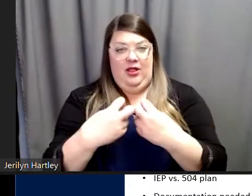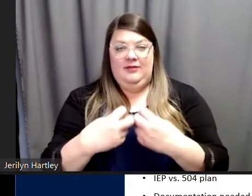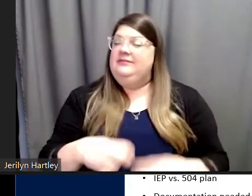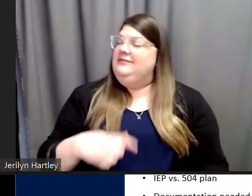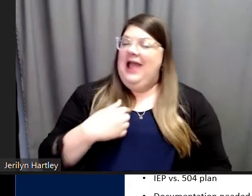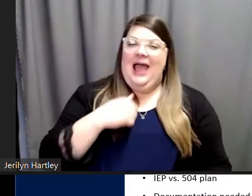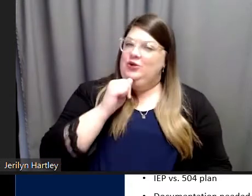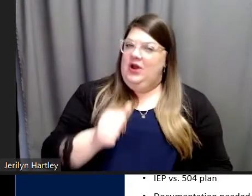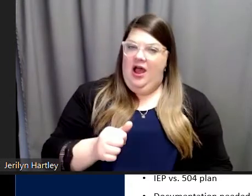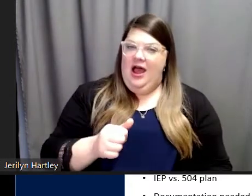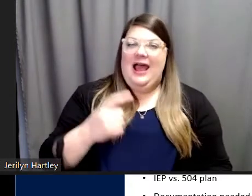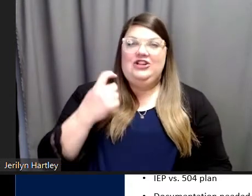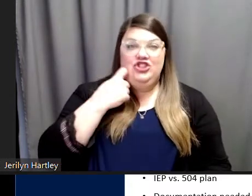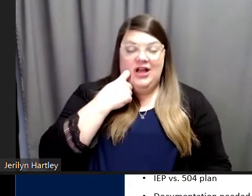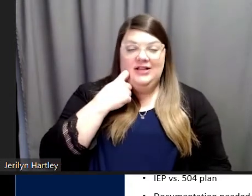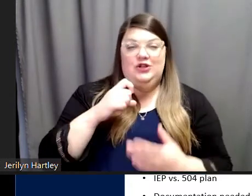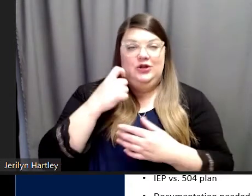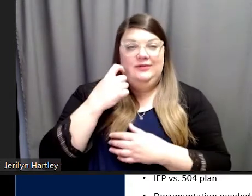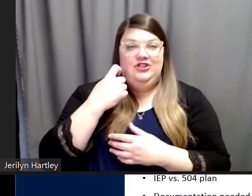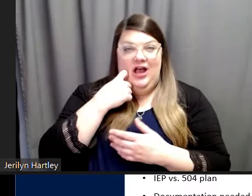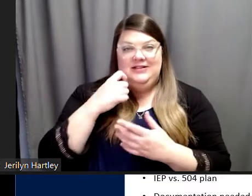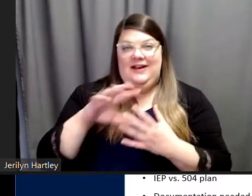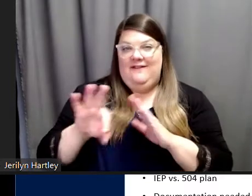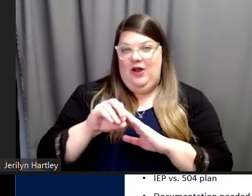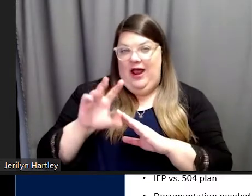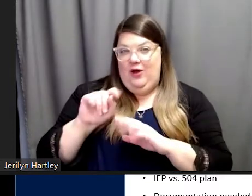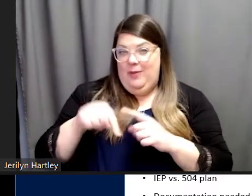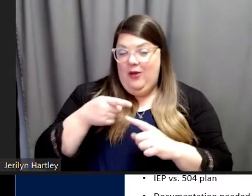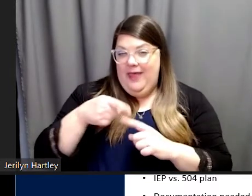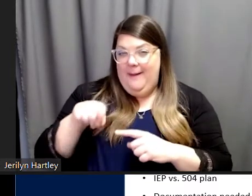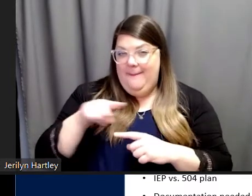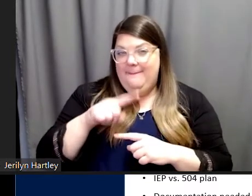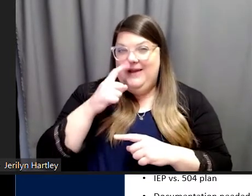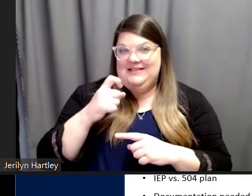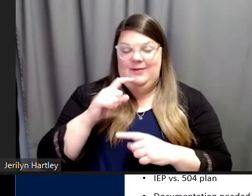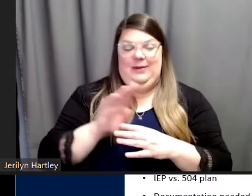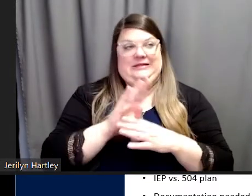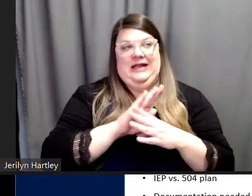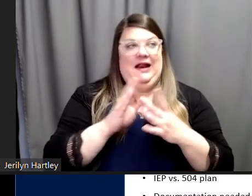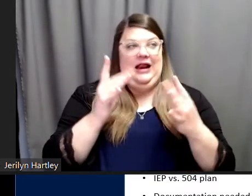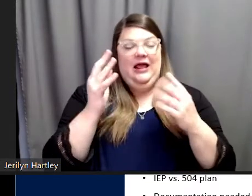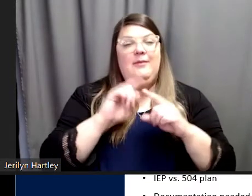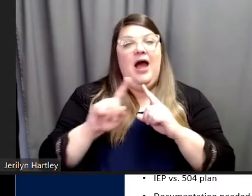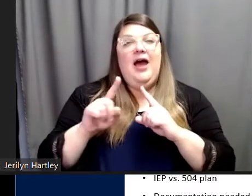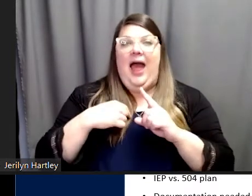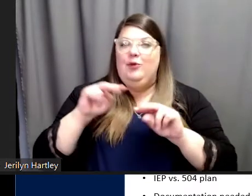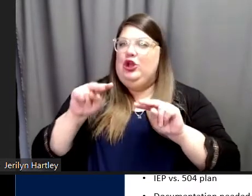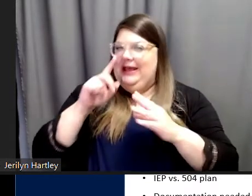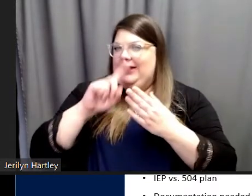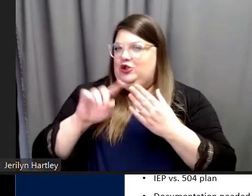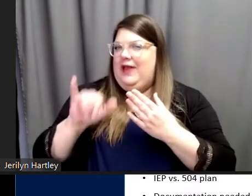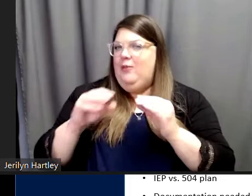I just recently found out about them, just because I've been super busy, but it is something I'm looking into.